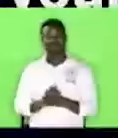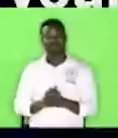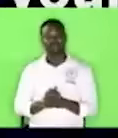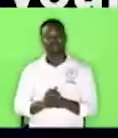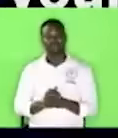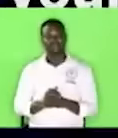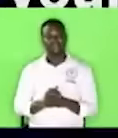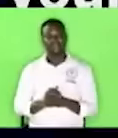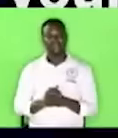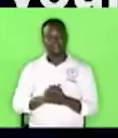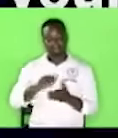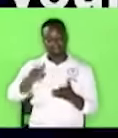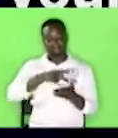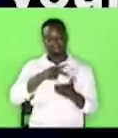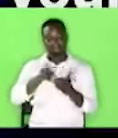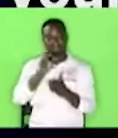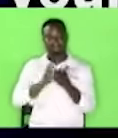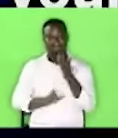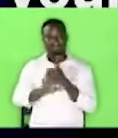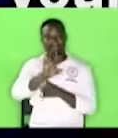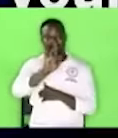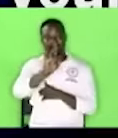Psalm 8 verse 1.